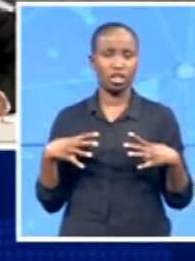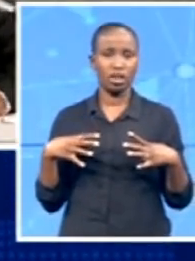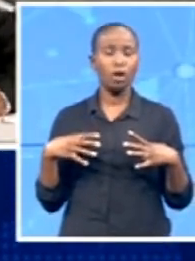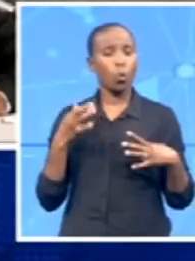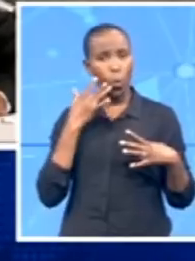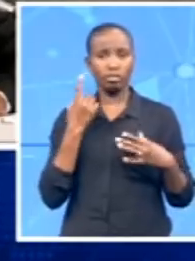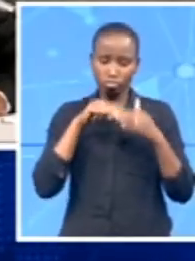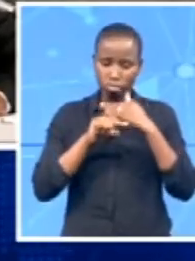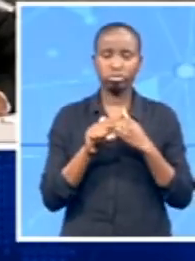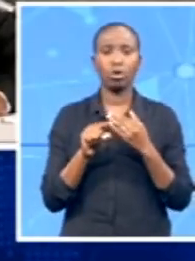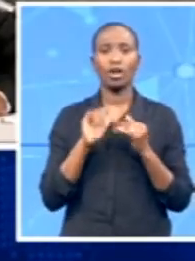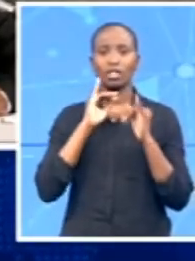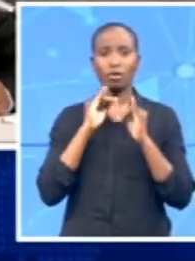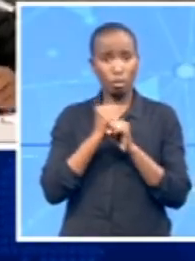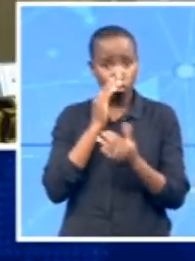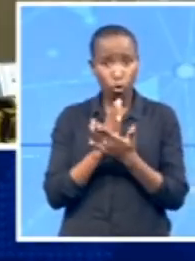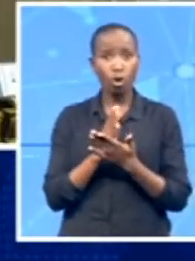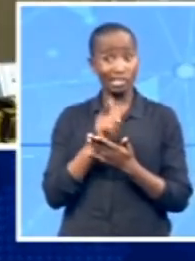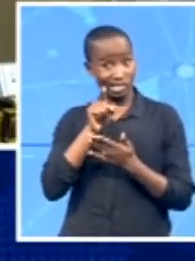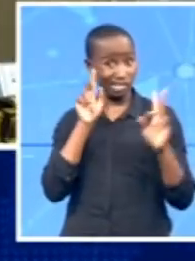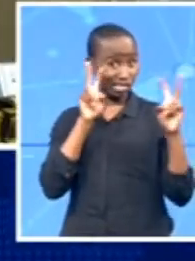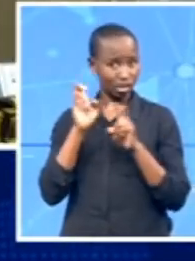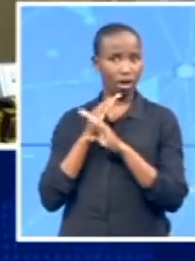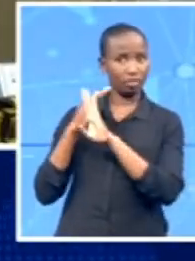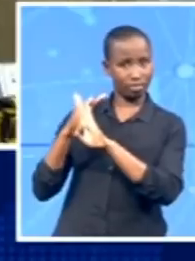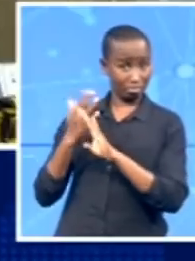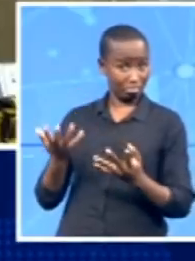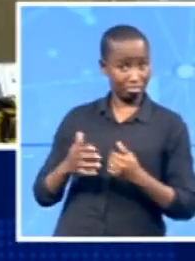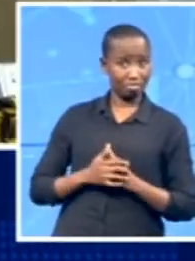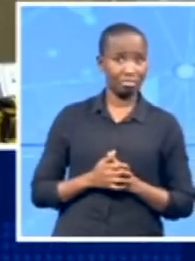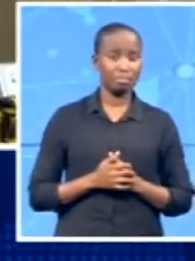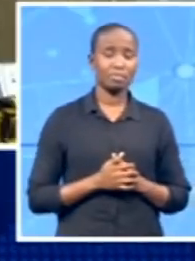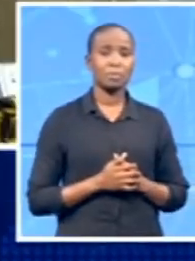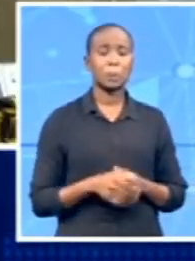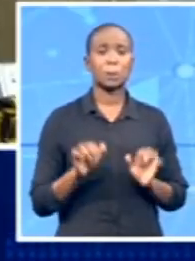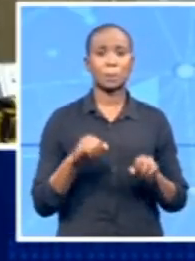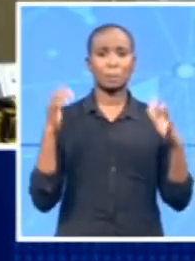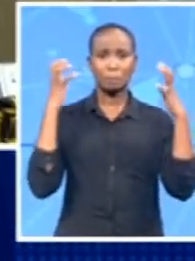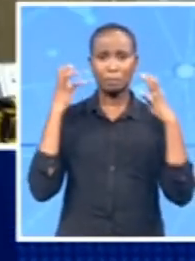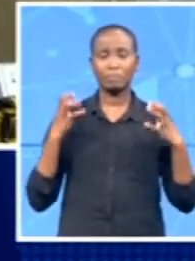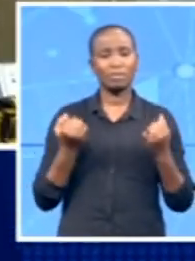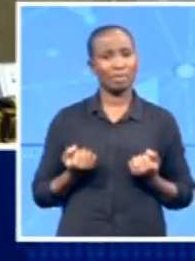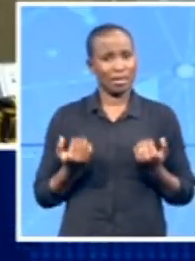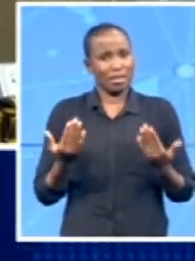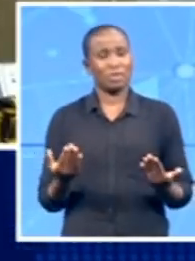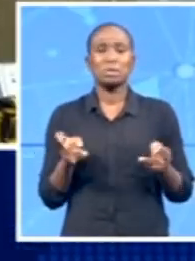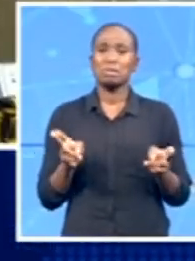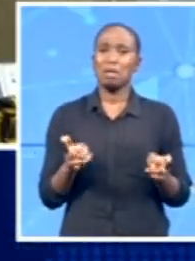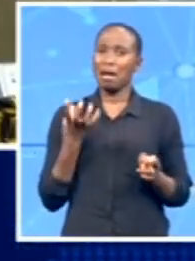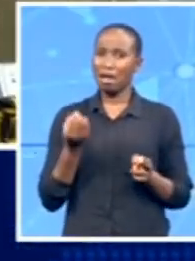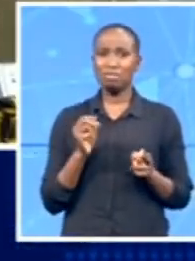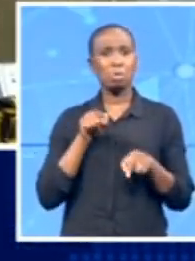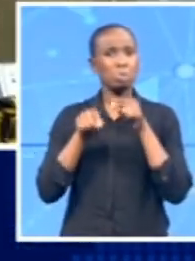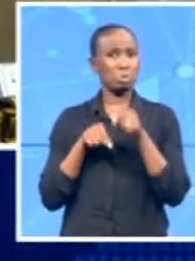happen. Yes. So the normal practice of the Judicial Service Commission is if there are allegations or objections against the candidate, the candidate is